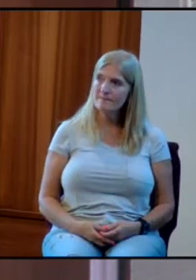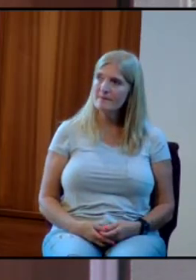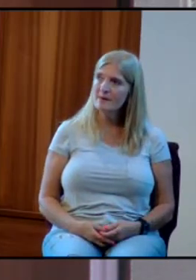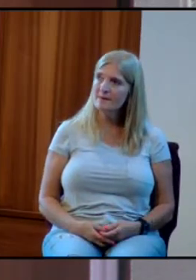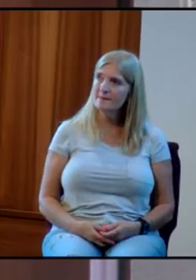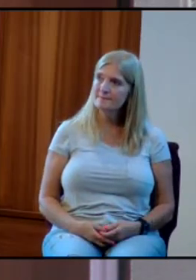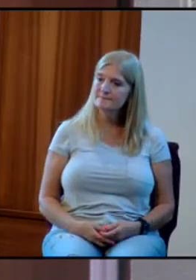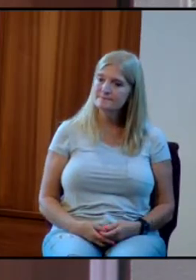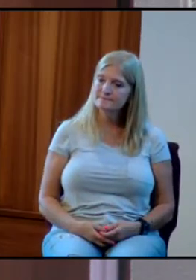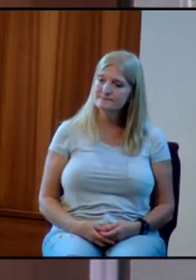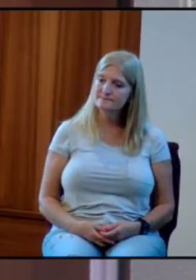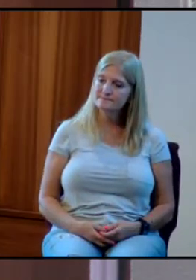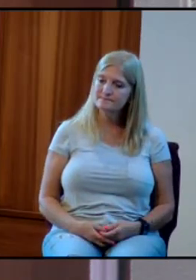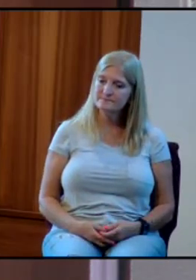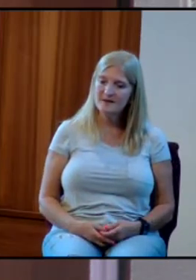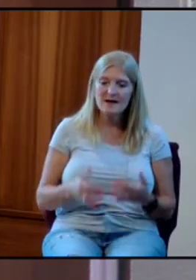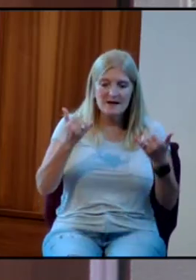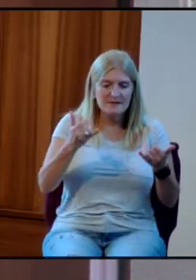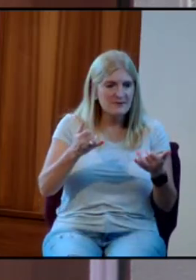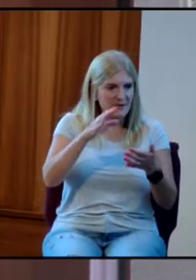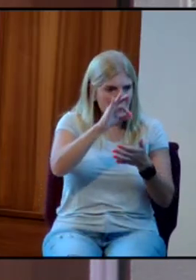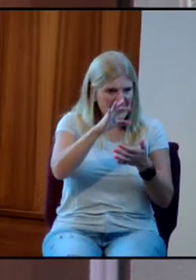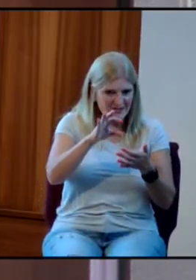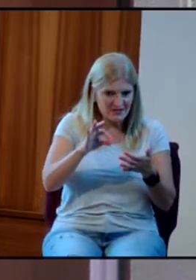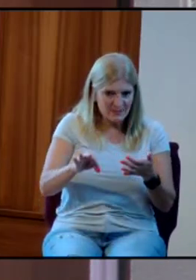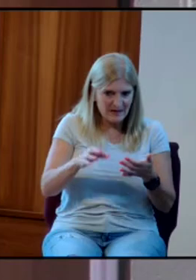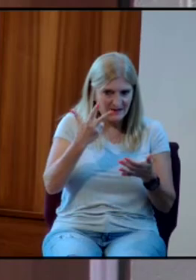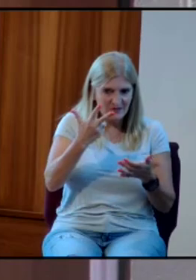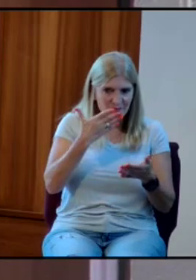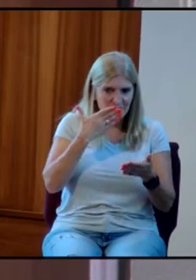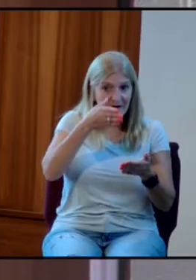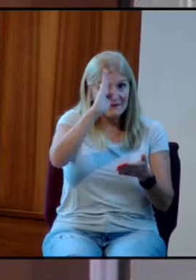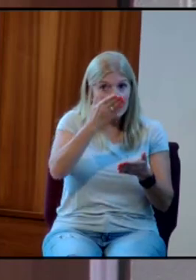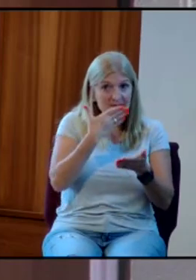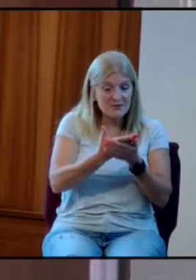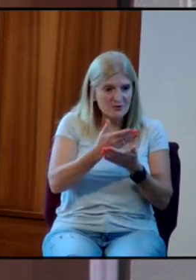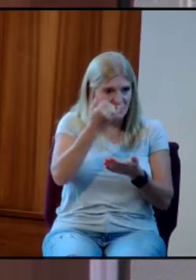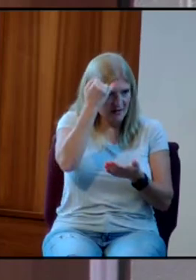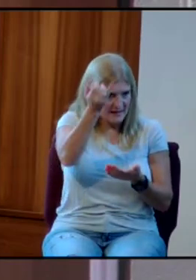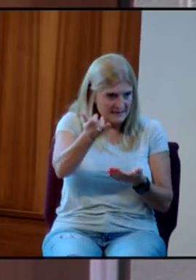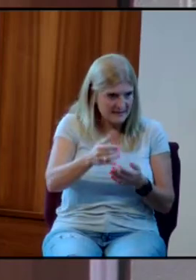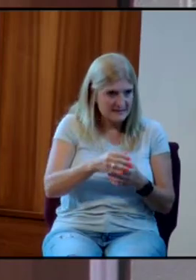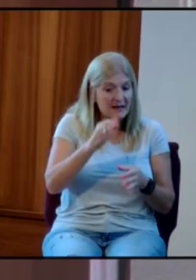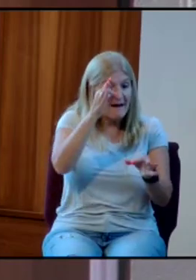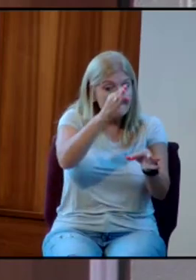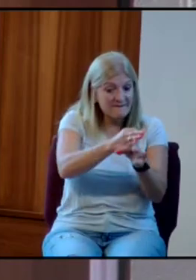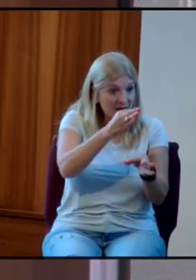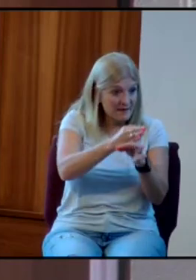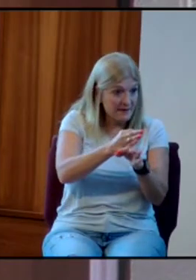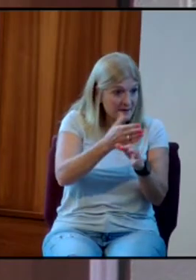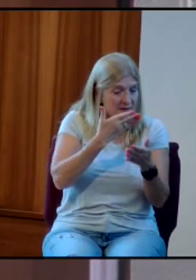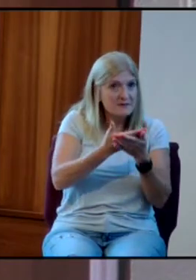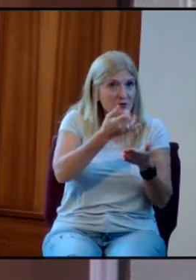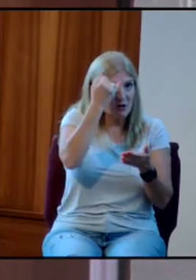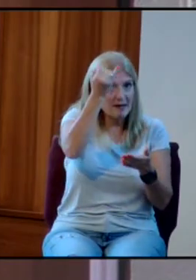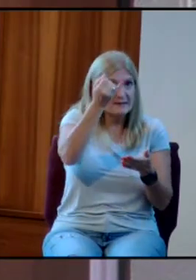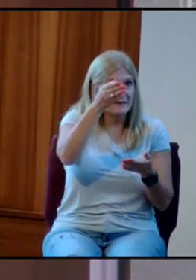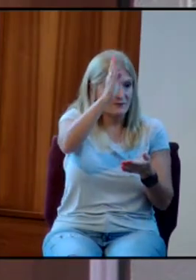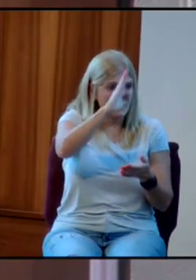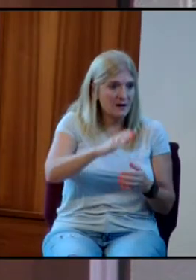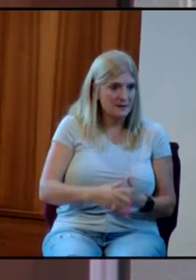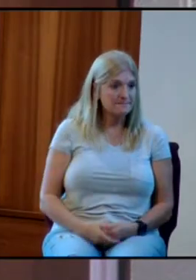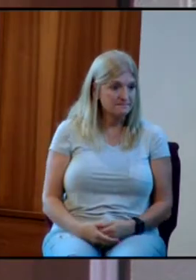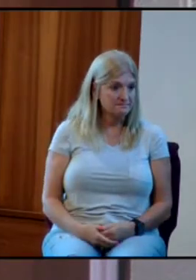So, I just picked three of God's good ideas. Faith is a good idea from God. In fact,